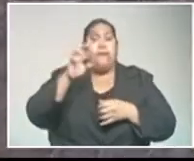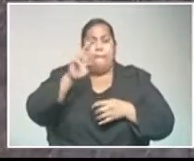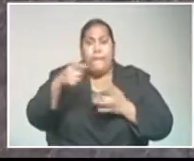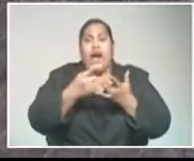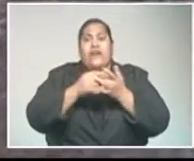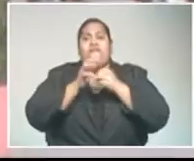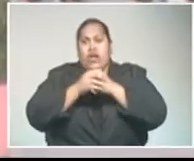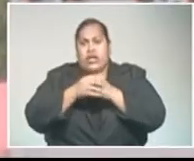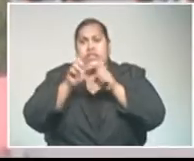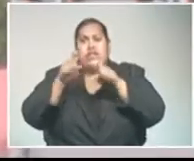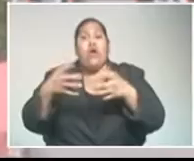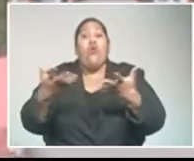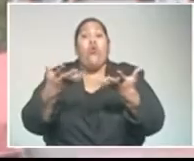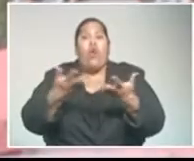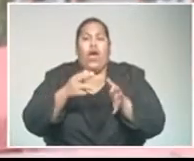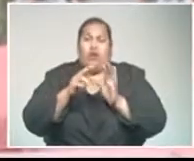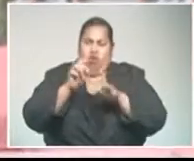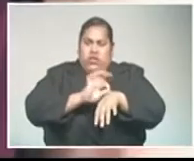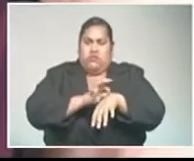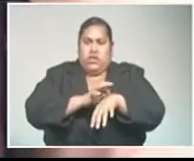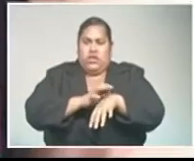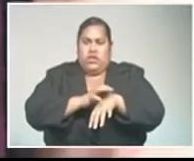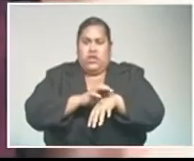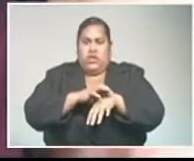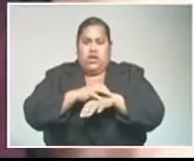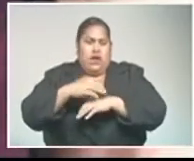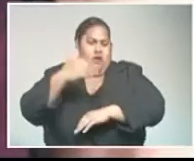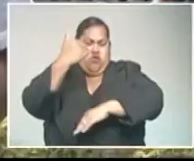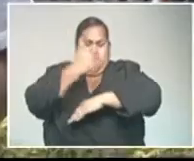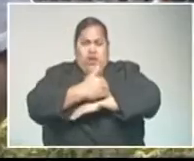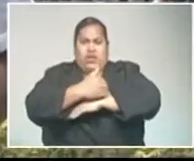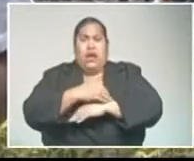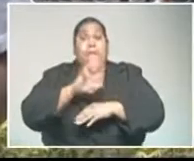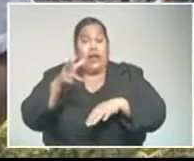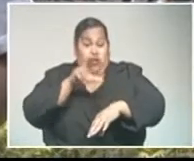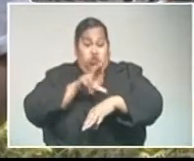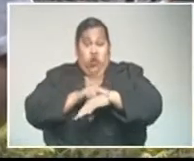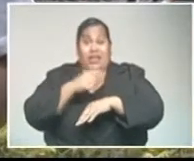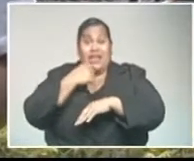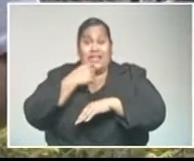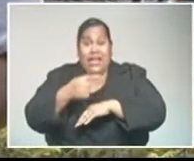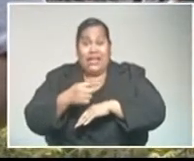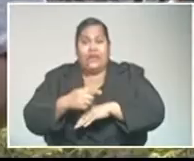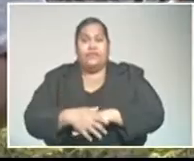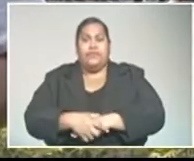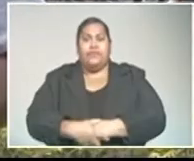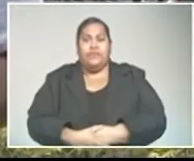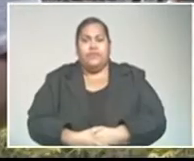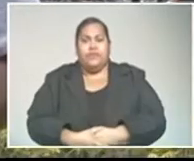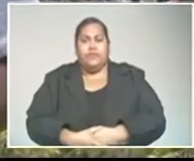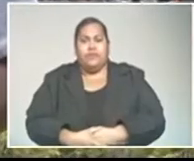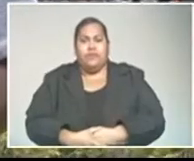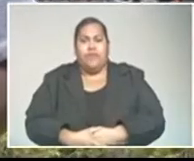hospital for the cane knife attack that fractured his left wrist. What the doctor said was that his